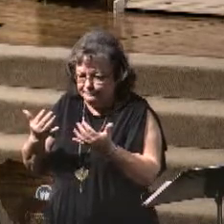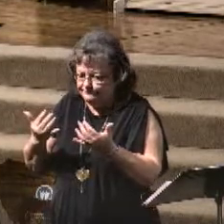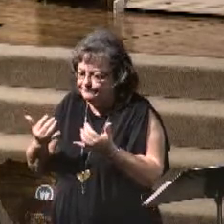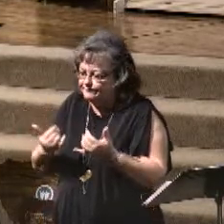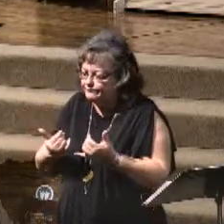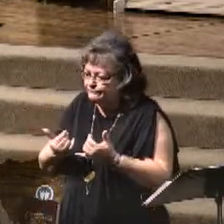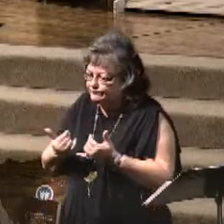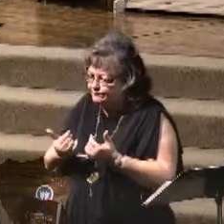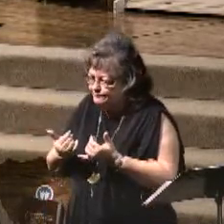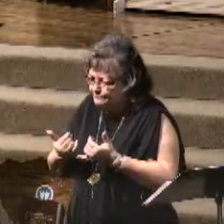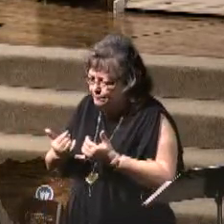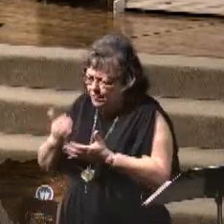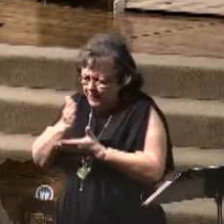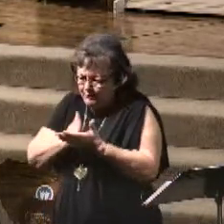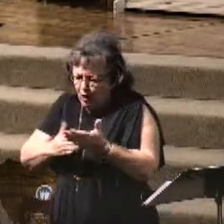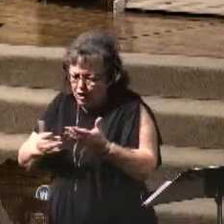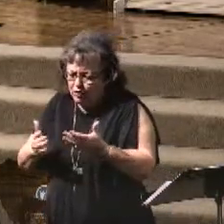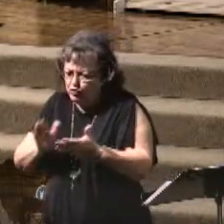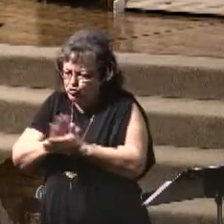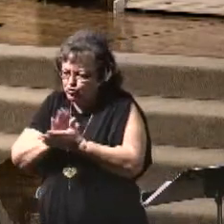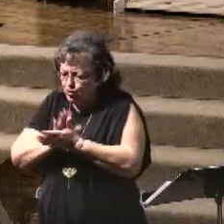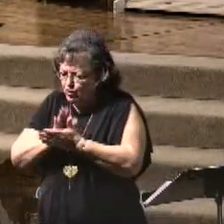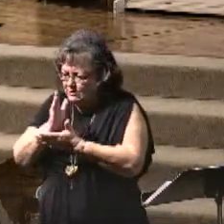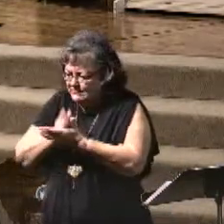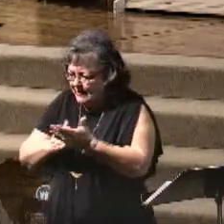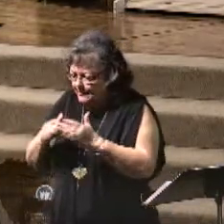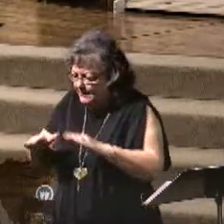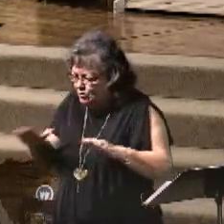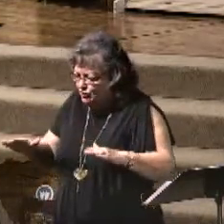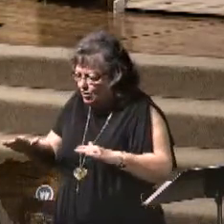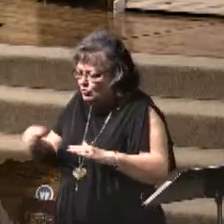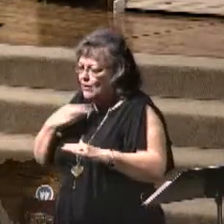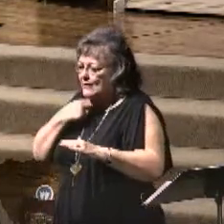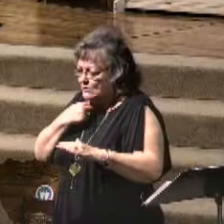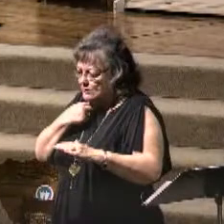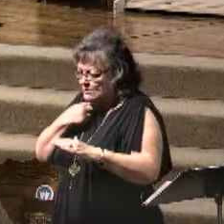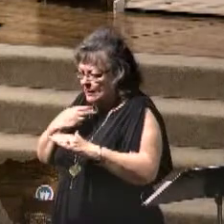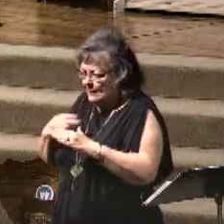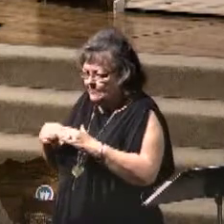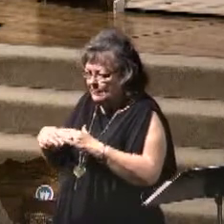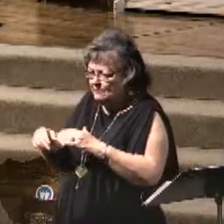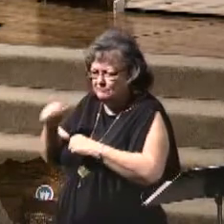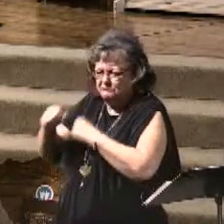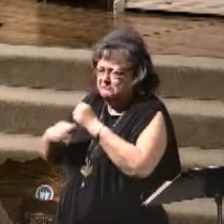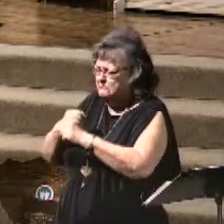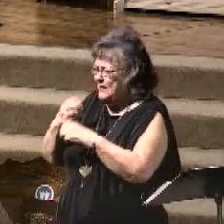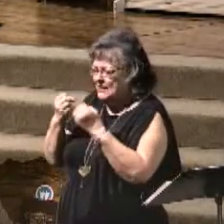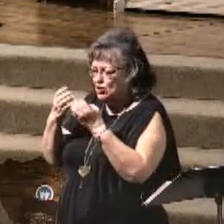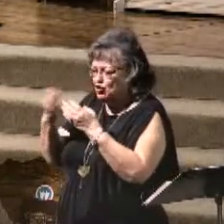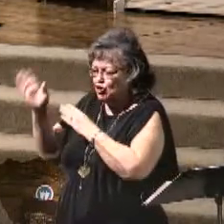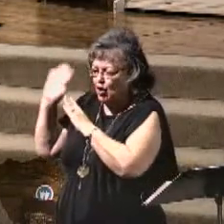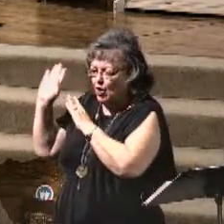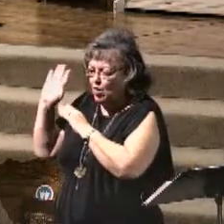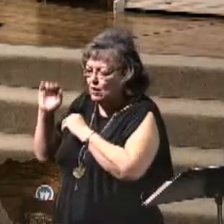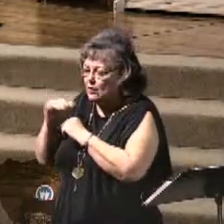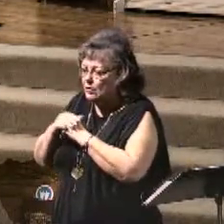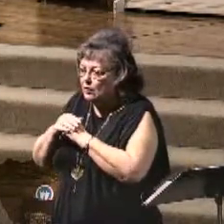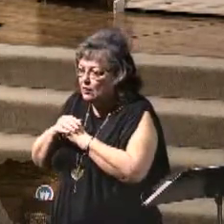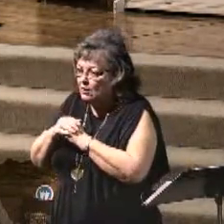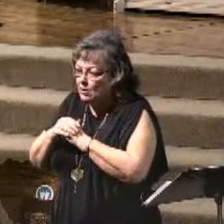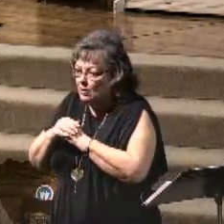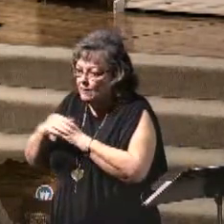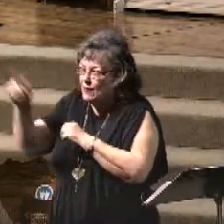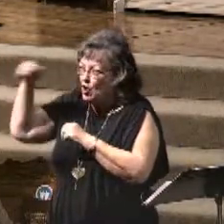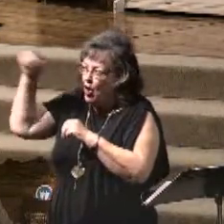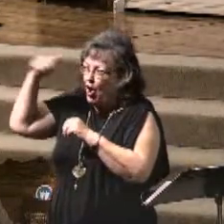And there was a part of the school where some of the children got trapped. This was years ago. The alarm